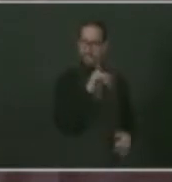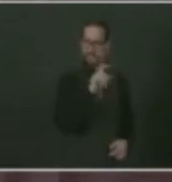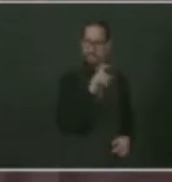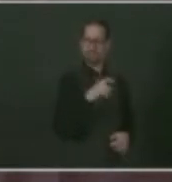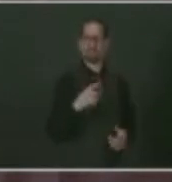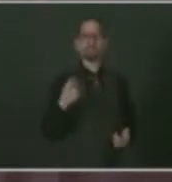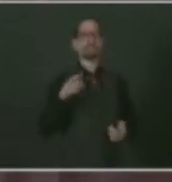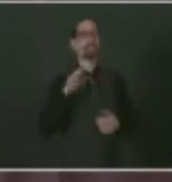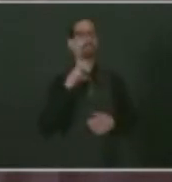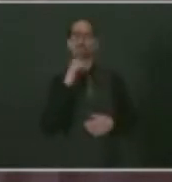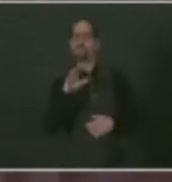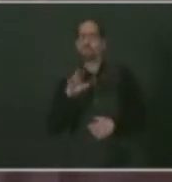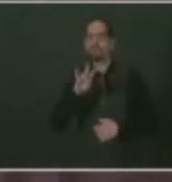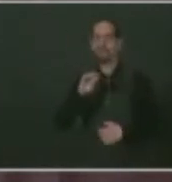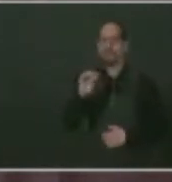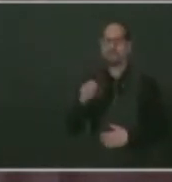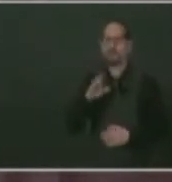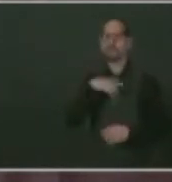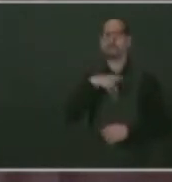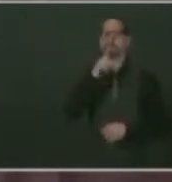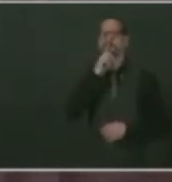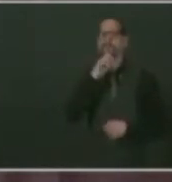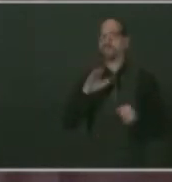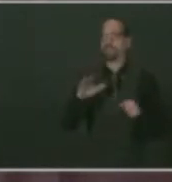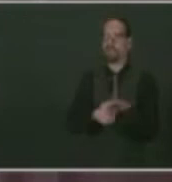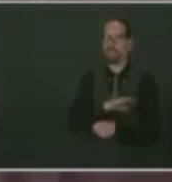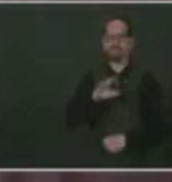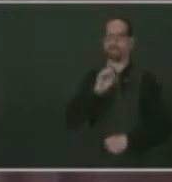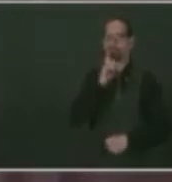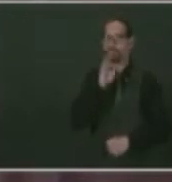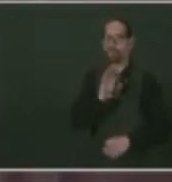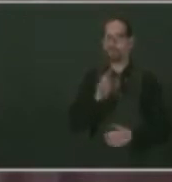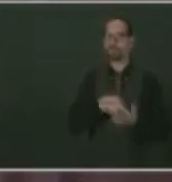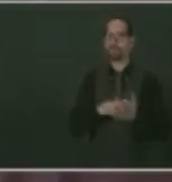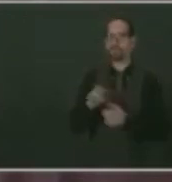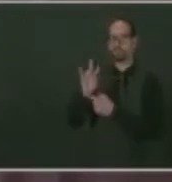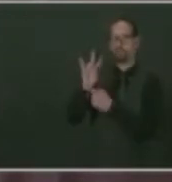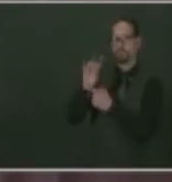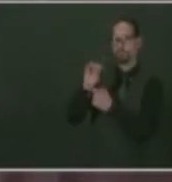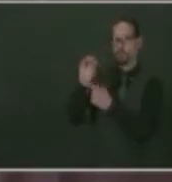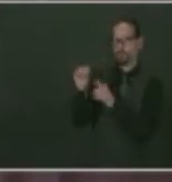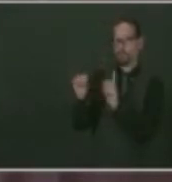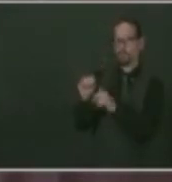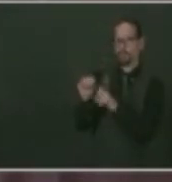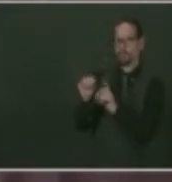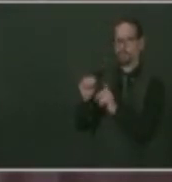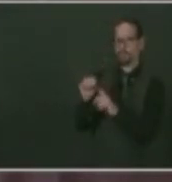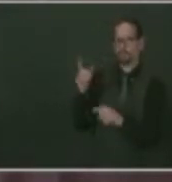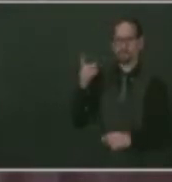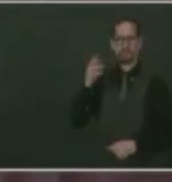I didn't say completely, but the 70%, we're, as Dr. Alexander Scott and others have reported, we're over 300